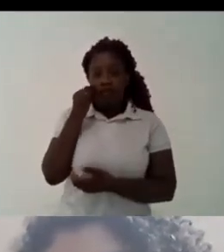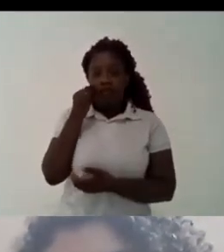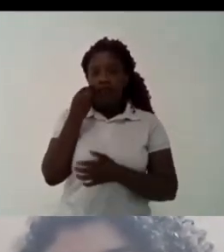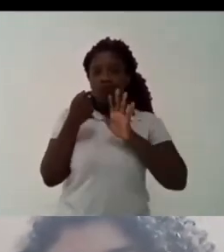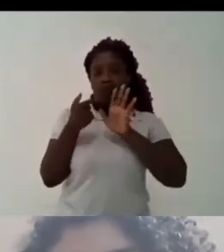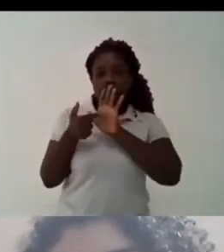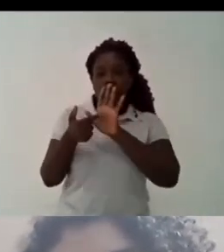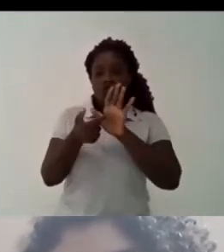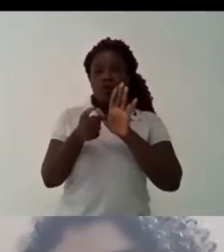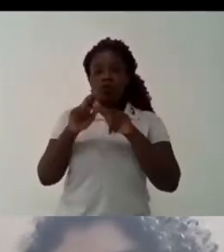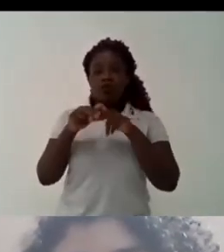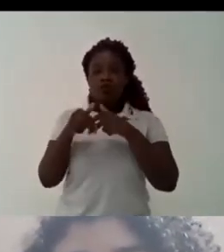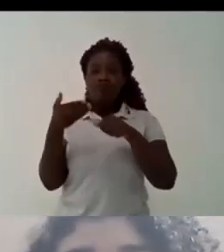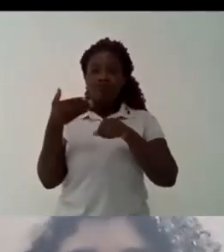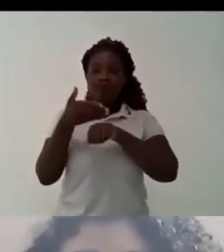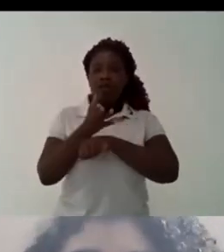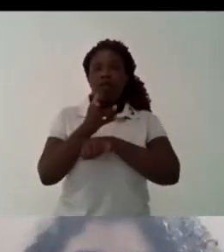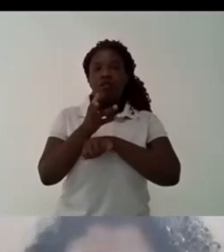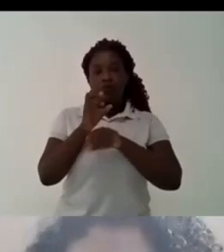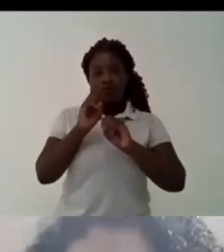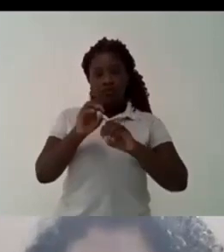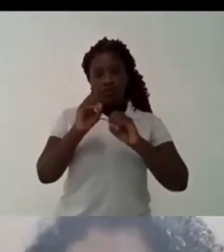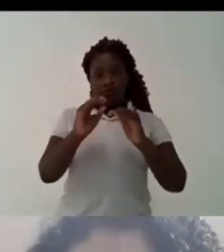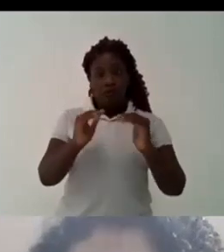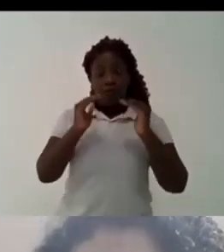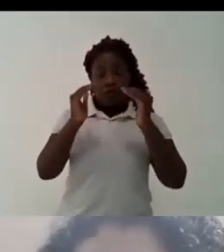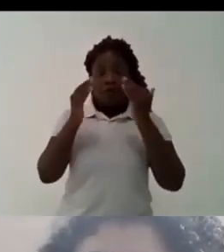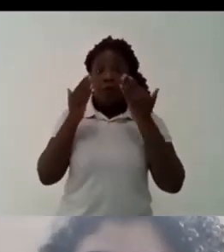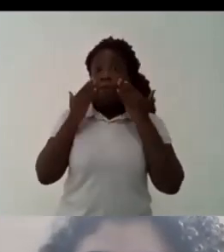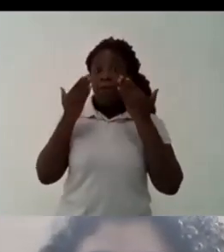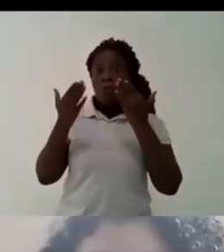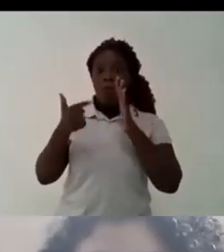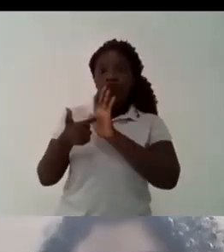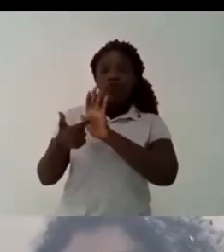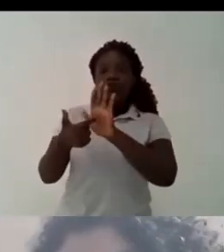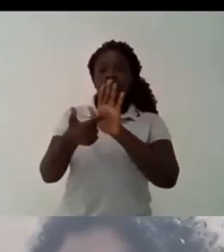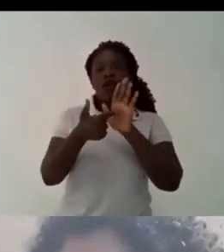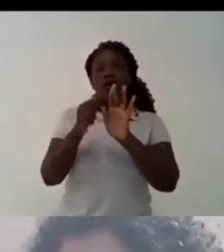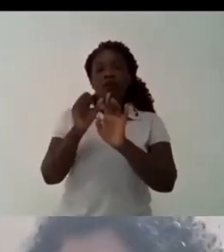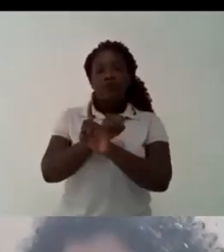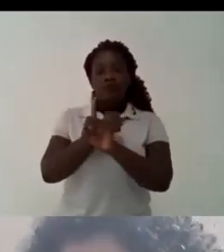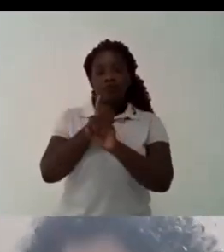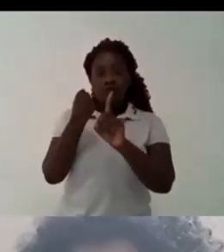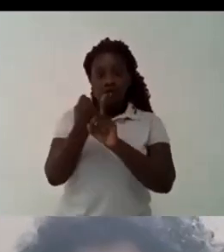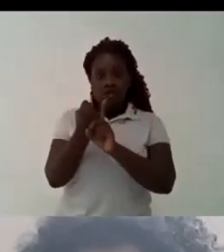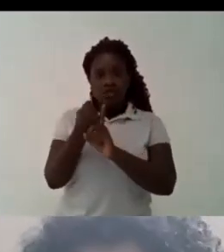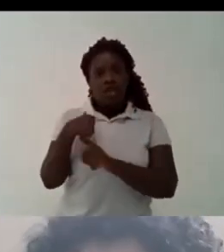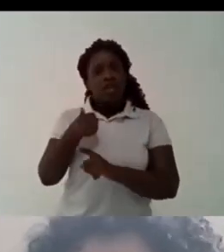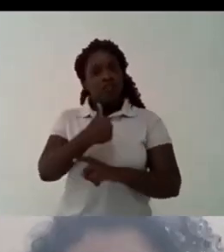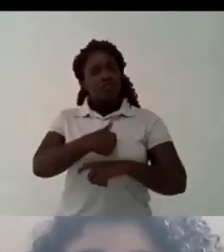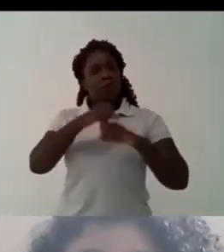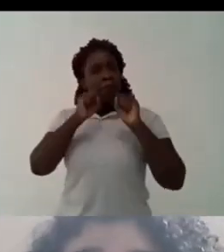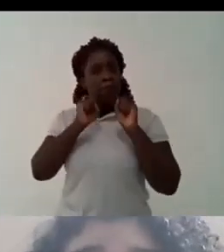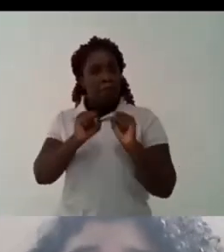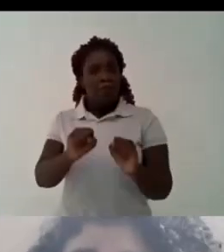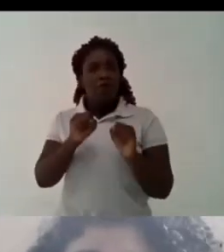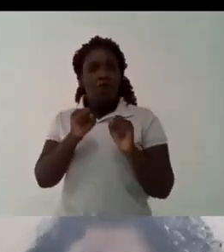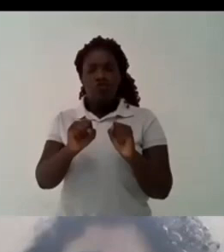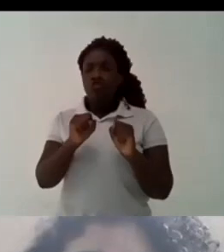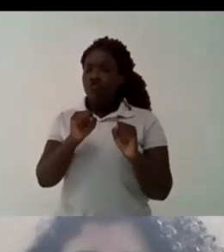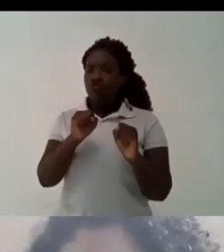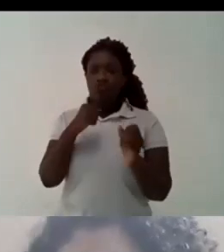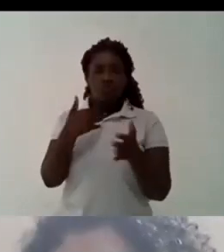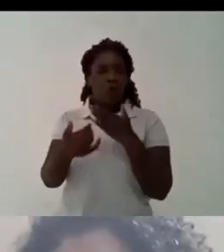to show the society uh when we are part of the university